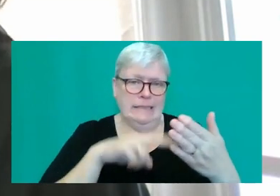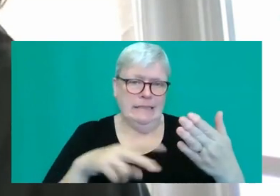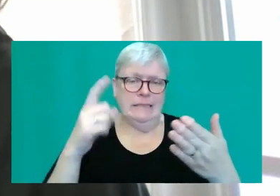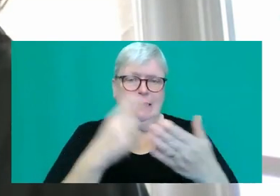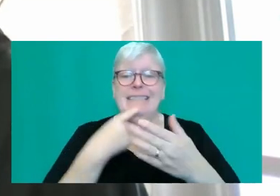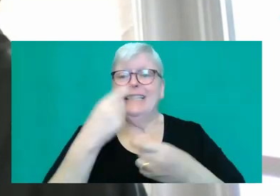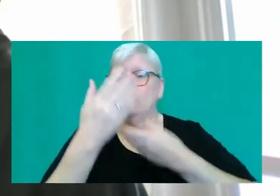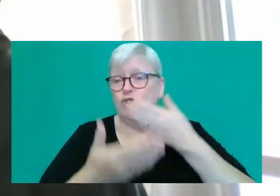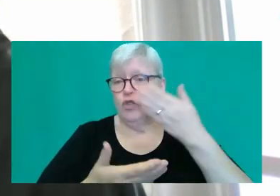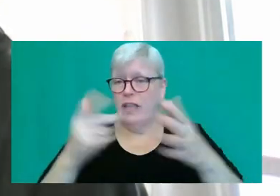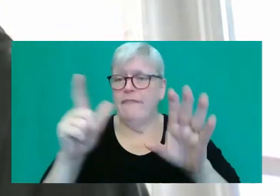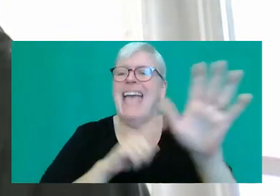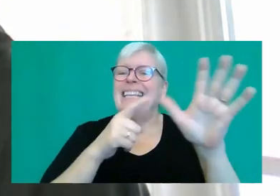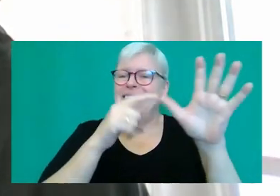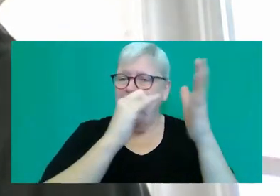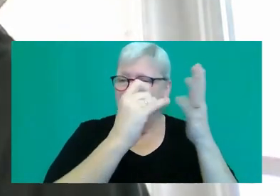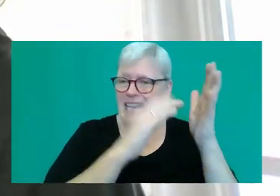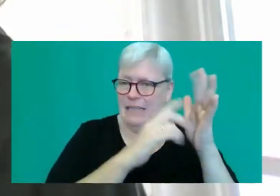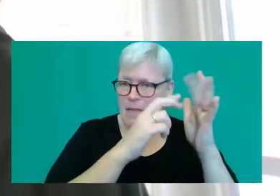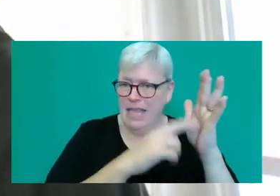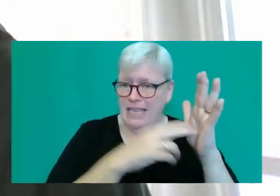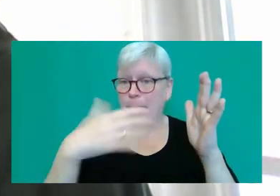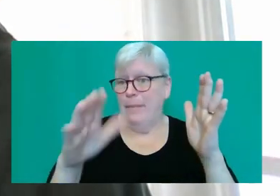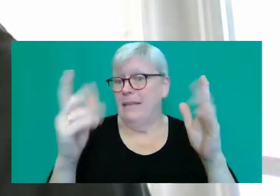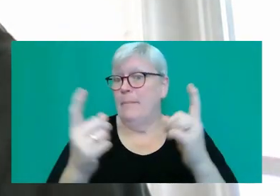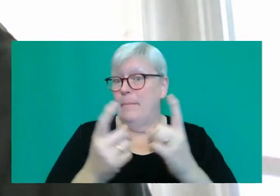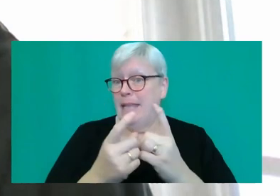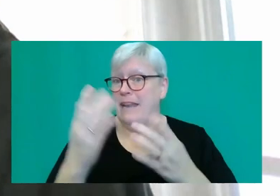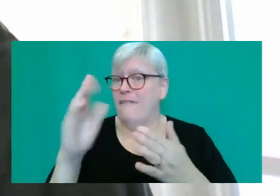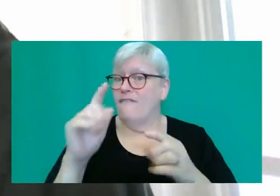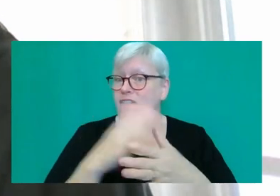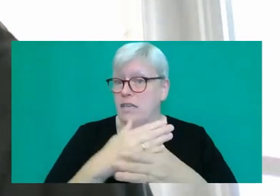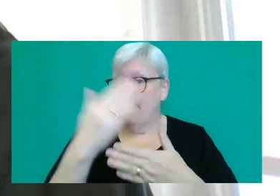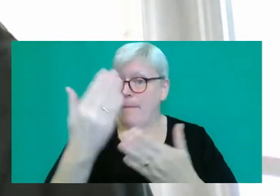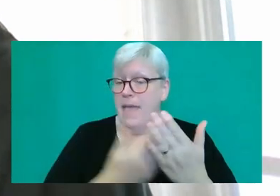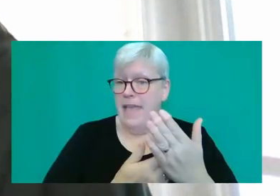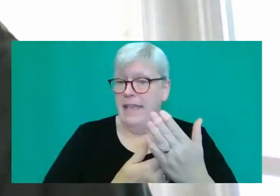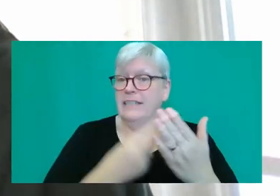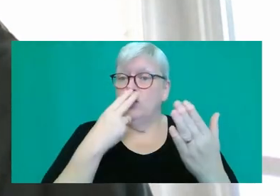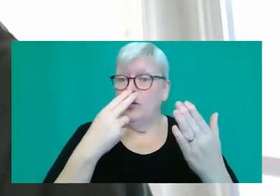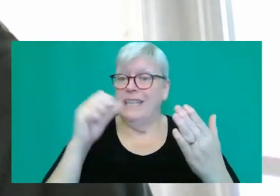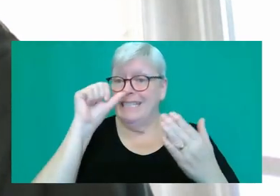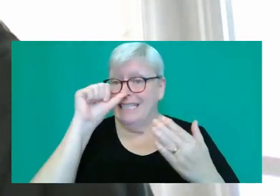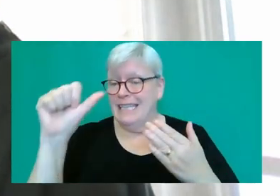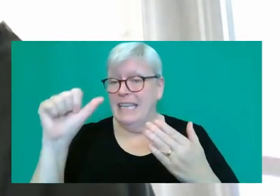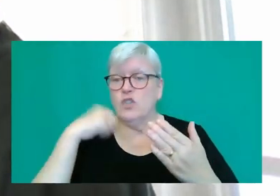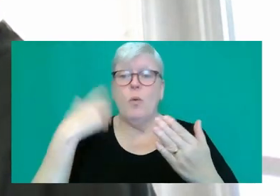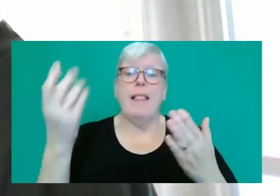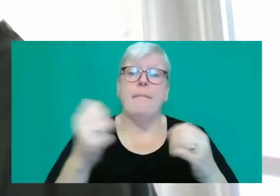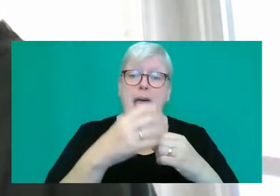the story of Yasmin, who we've just met in the first page though, who's 26, she's engaged, we married to Jo,